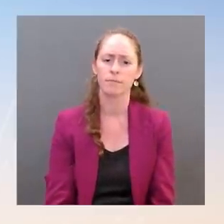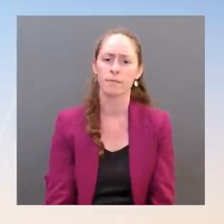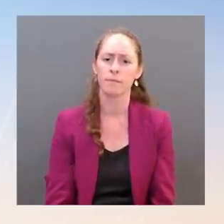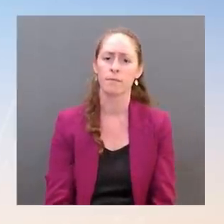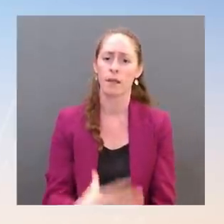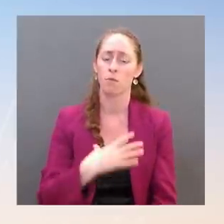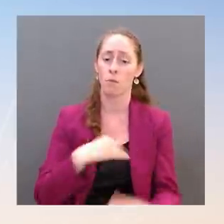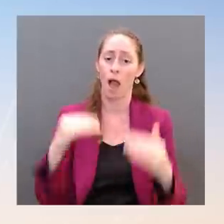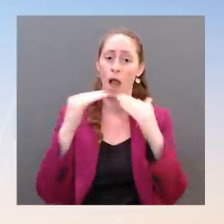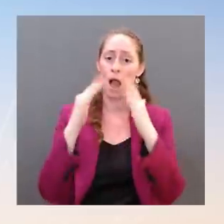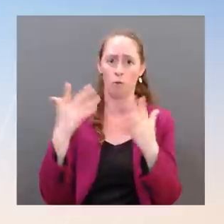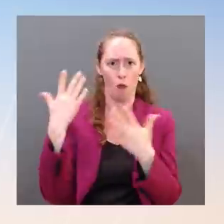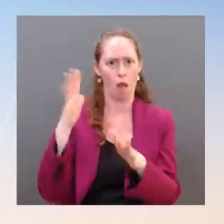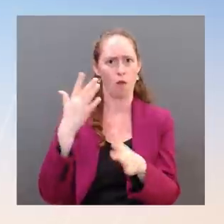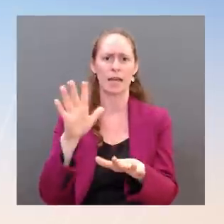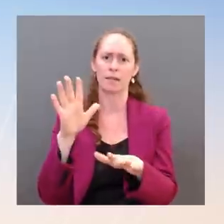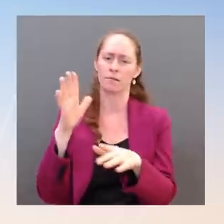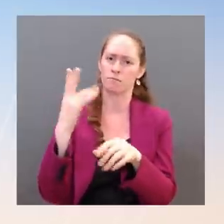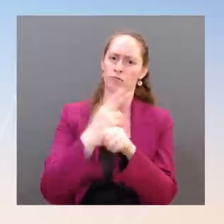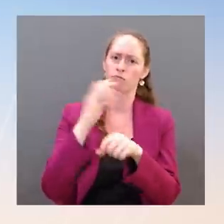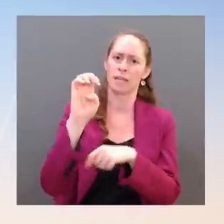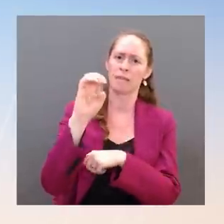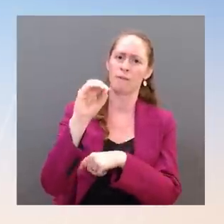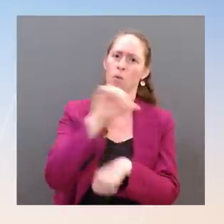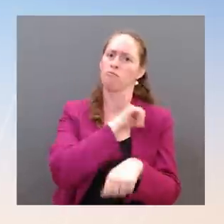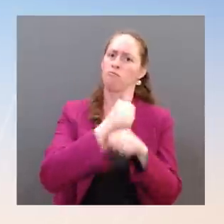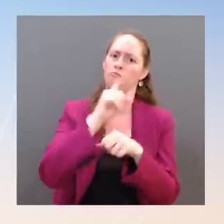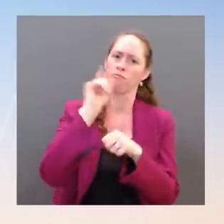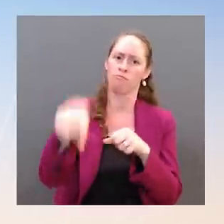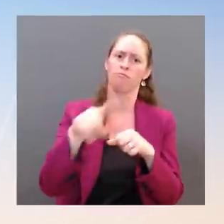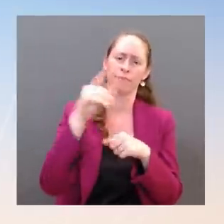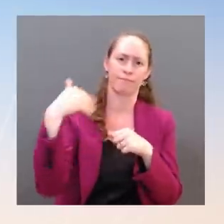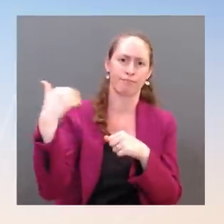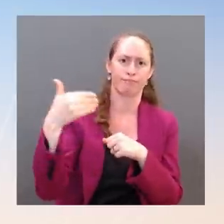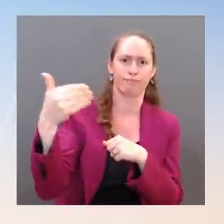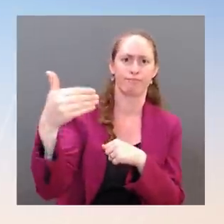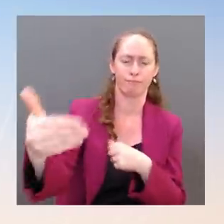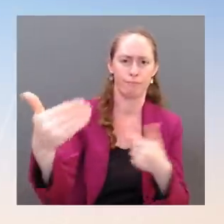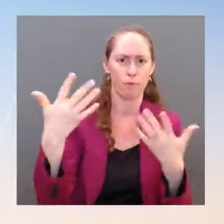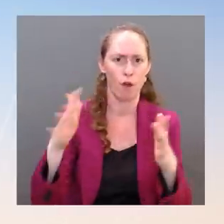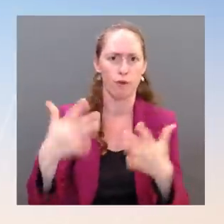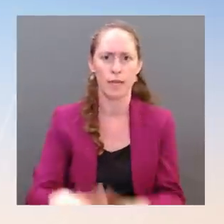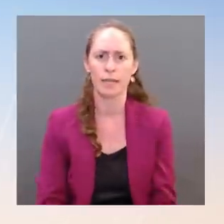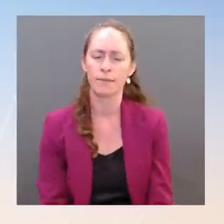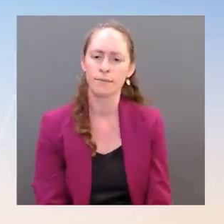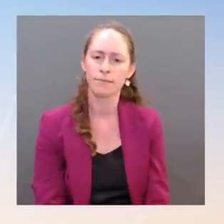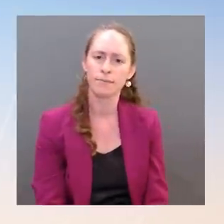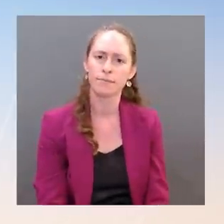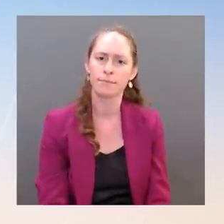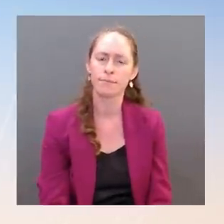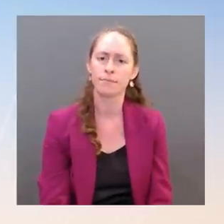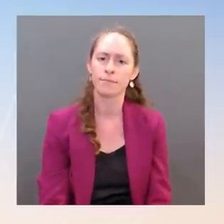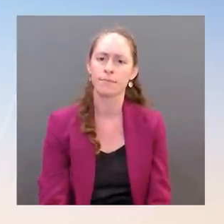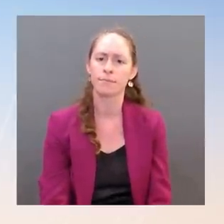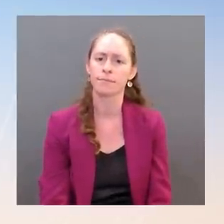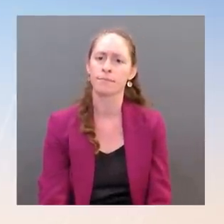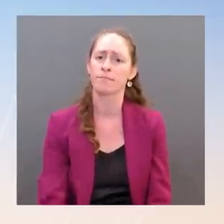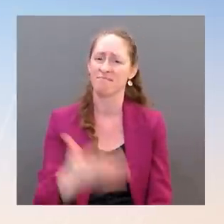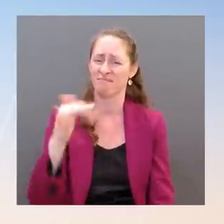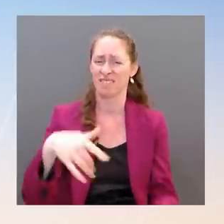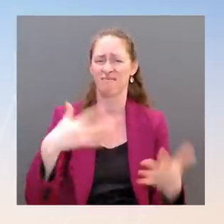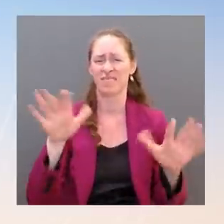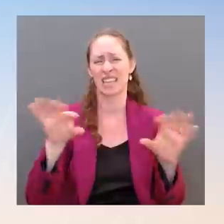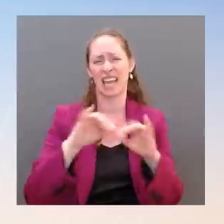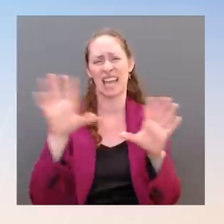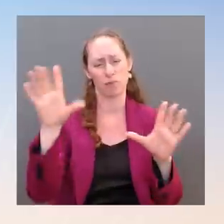other president in its first year in their administration. So that is his commitment and what he's what he's done just this year, year and a